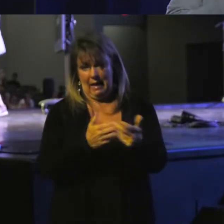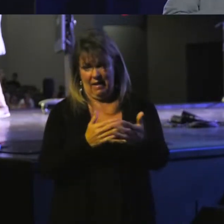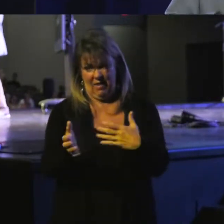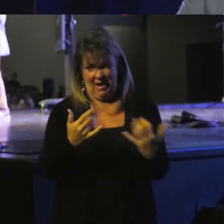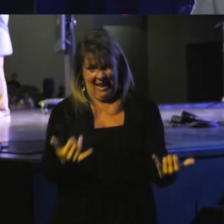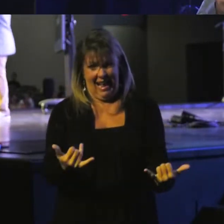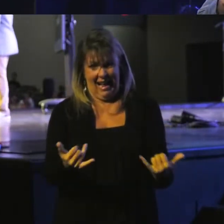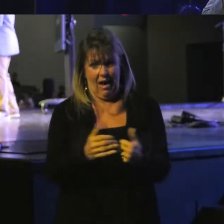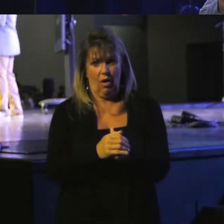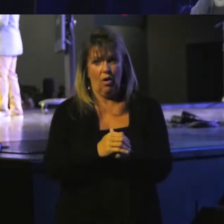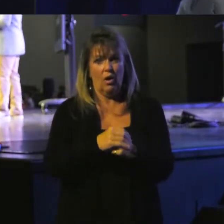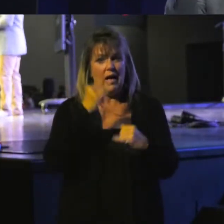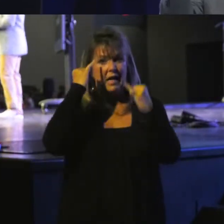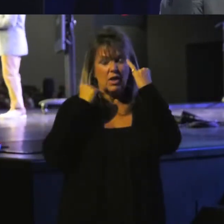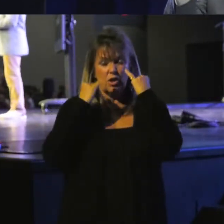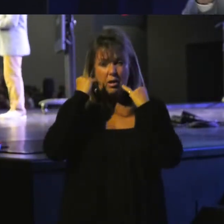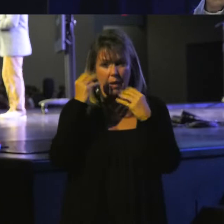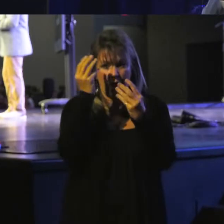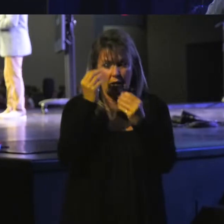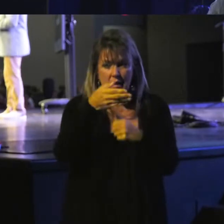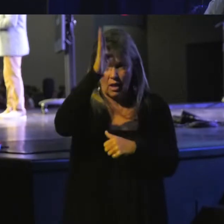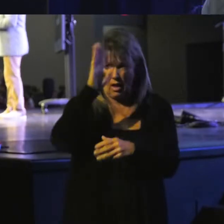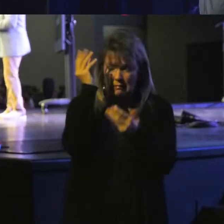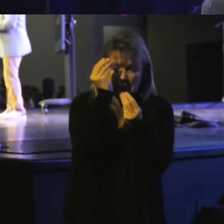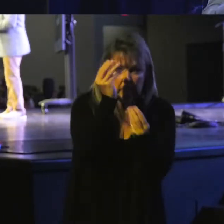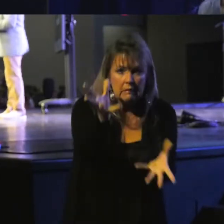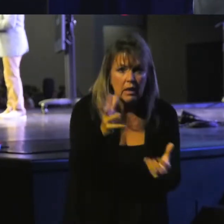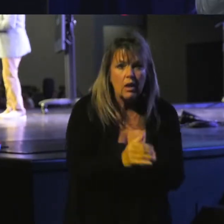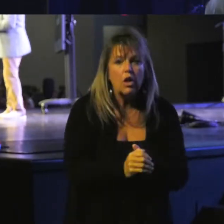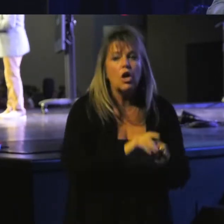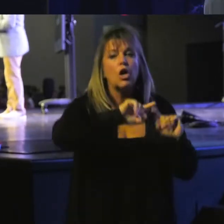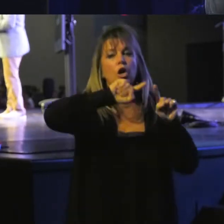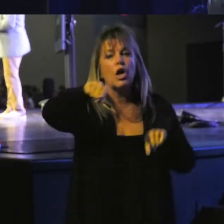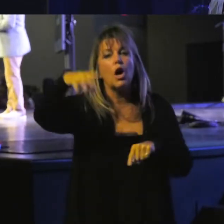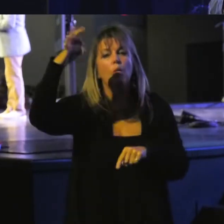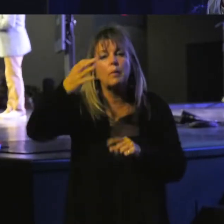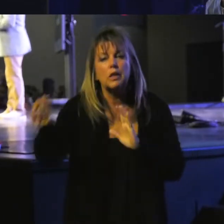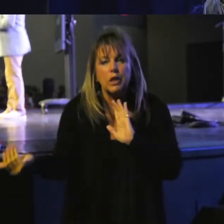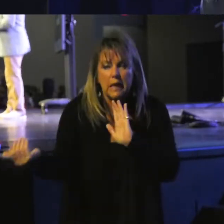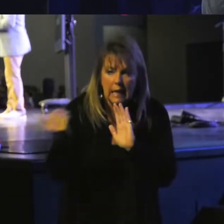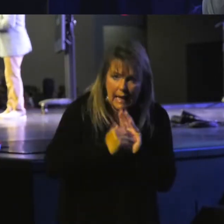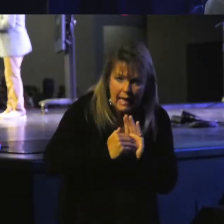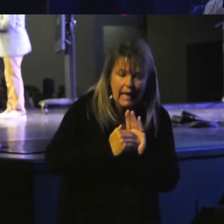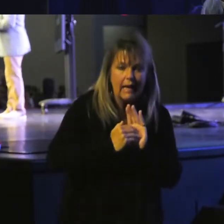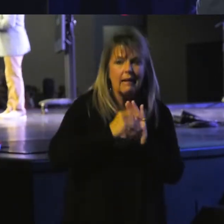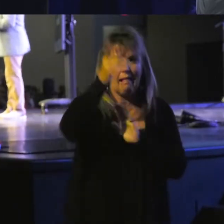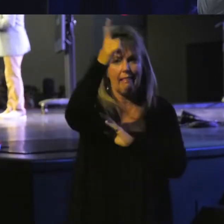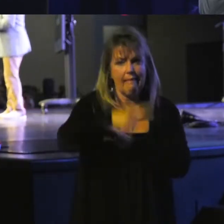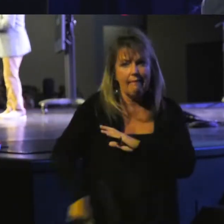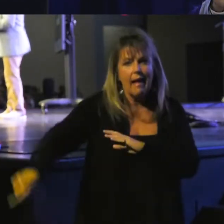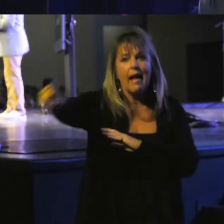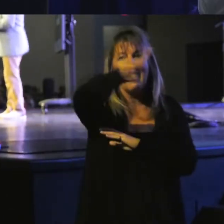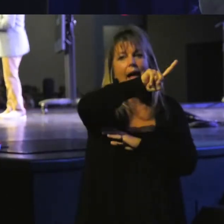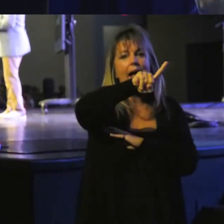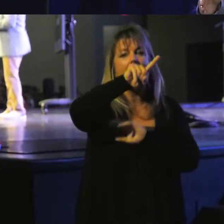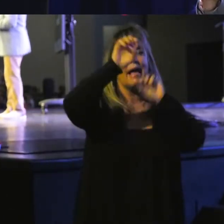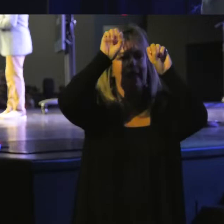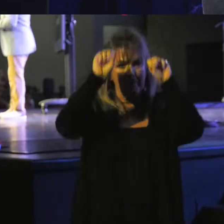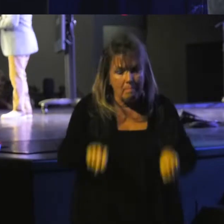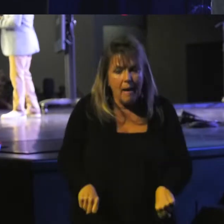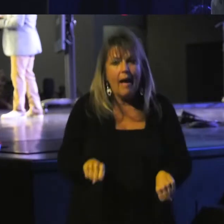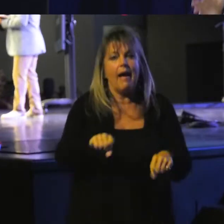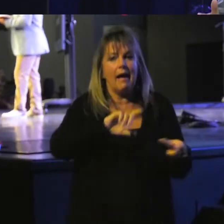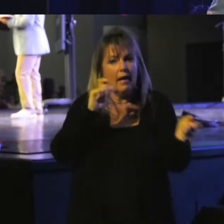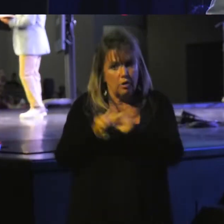even now, Jeremiah is being told by God, go and preach again that they may turn.